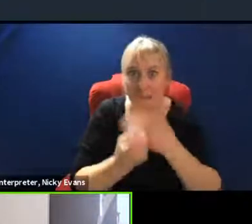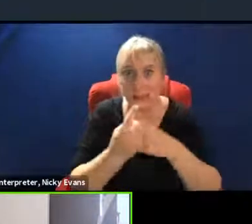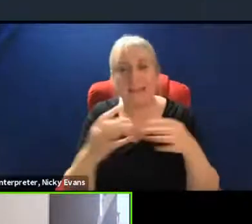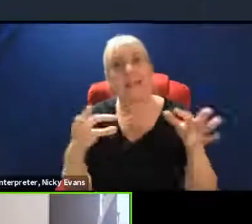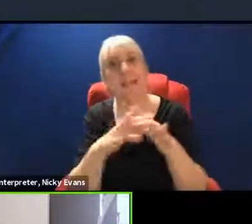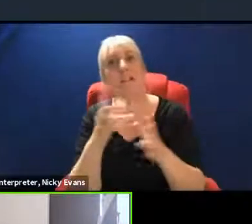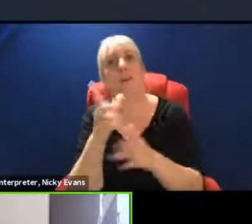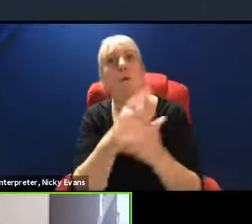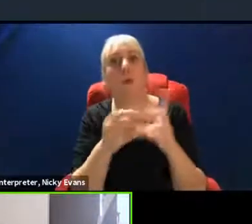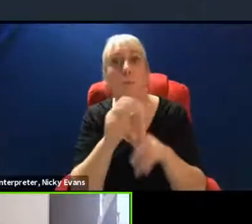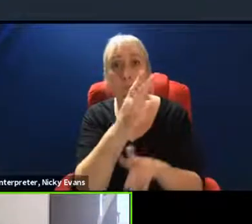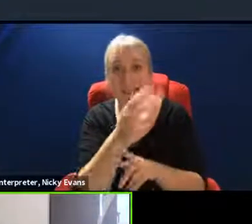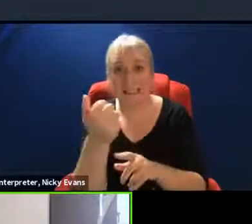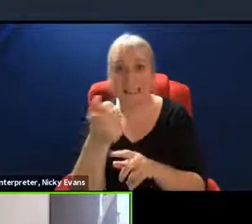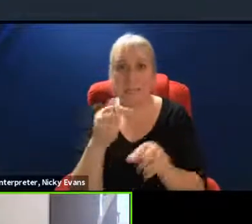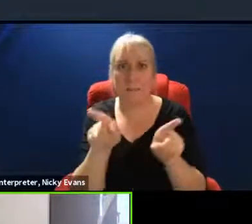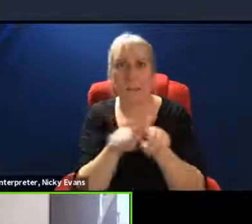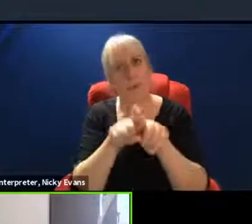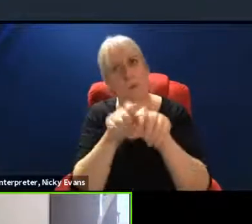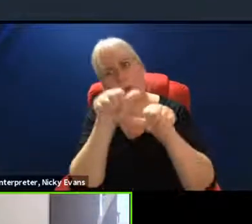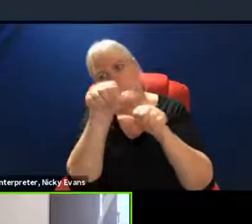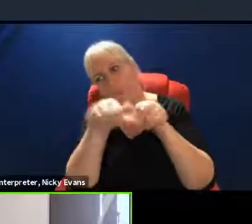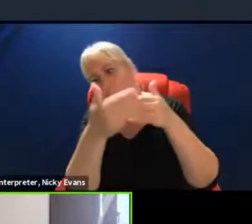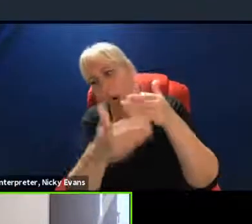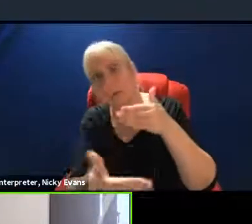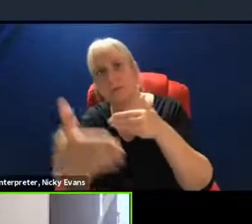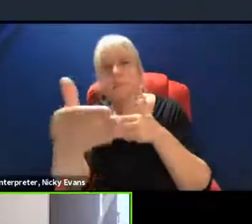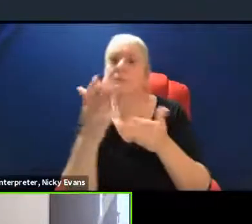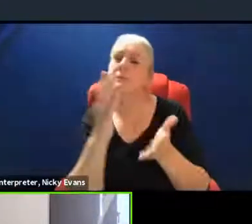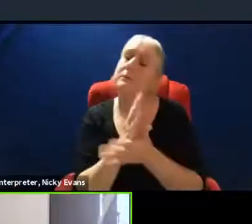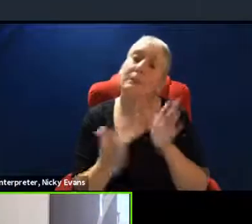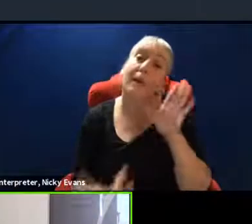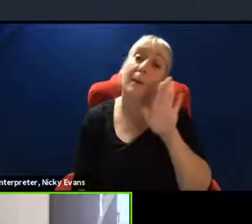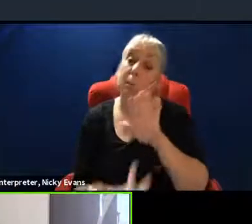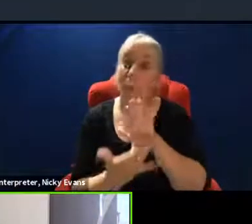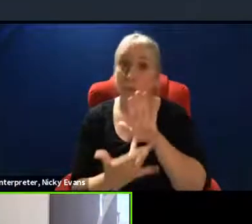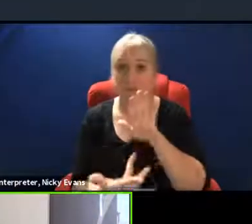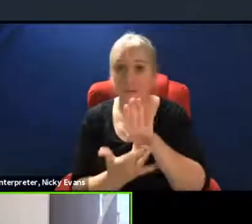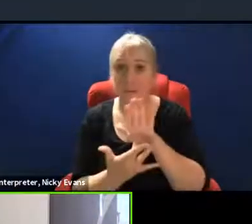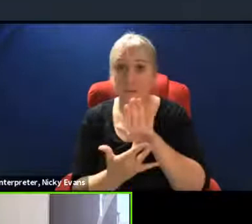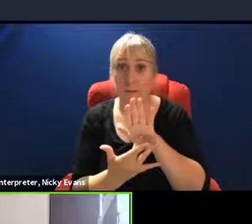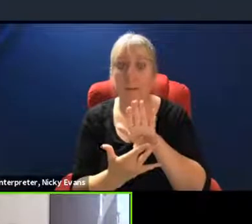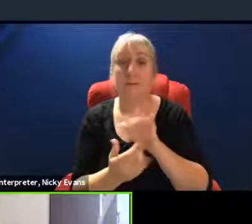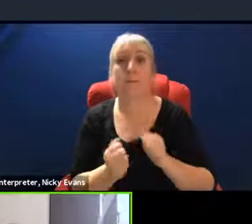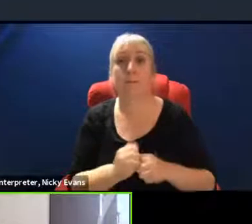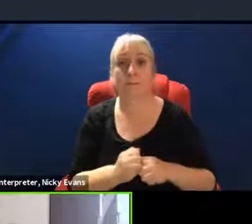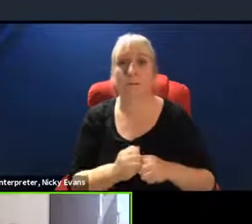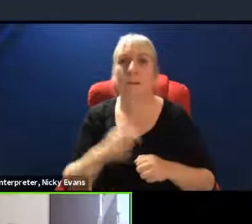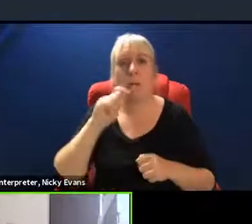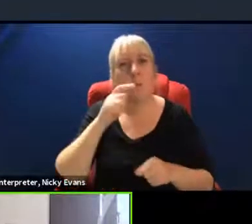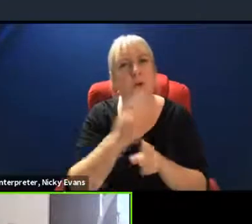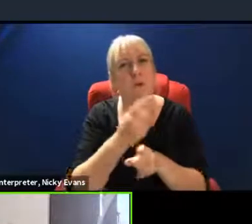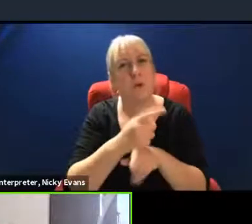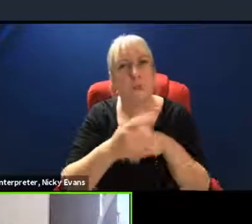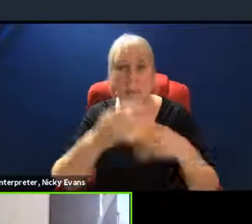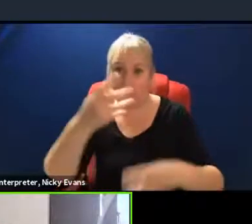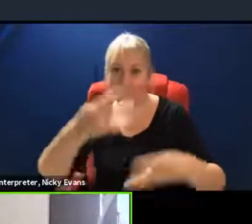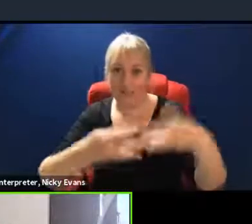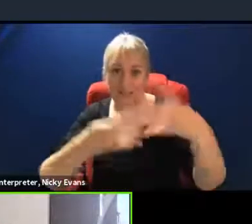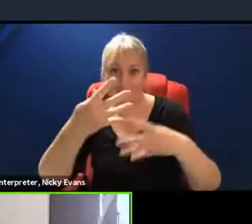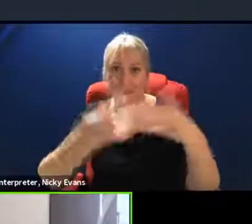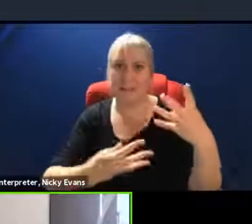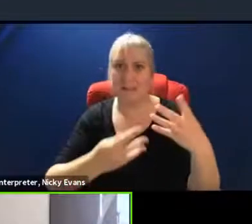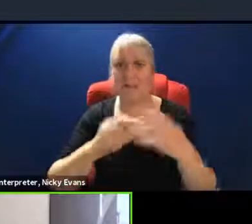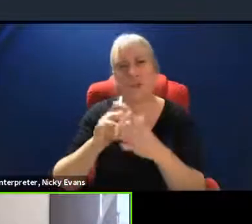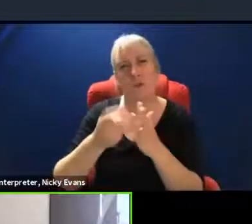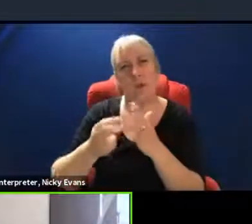and beyond. And I just want to return to some of the figures that Donna rightly sort of broke down for